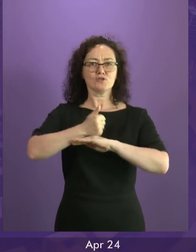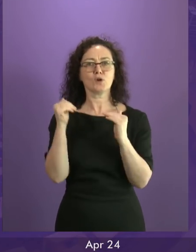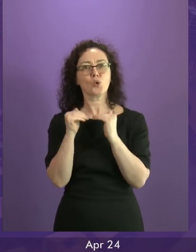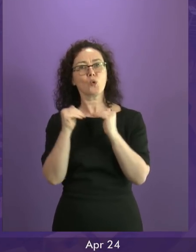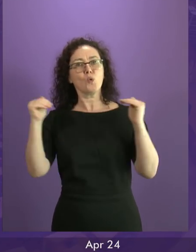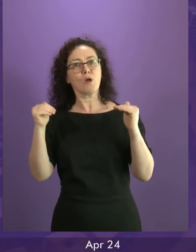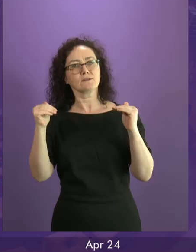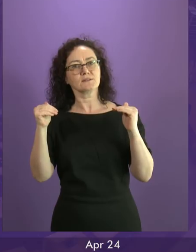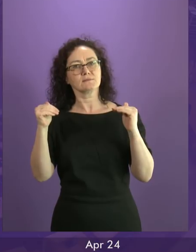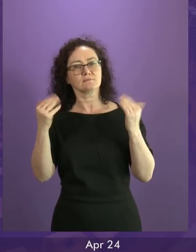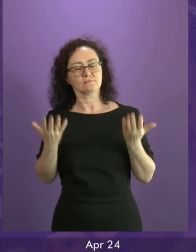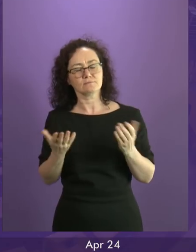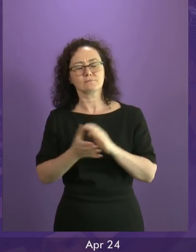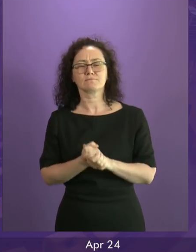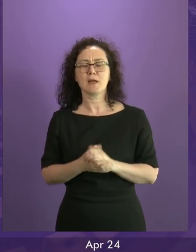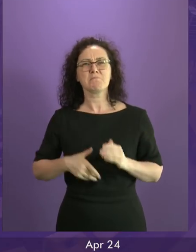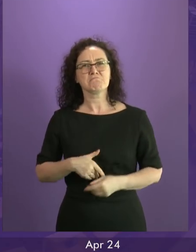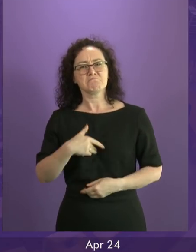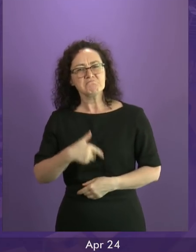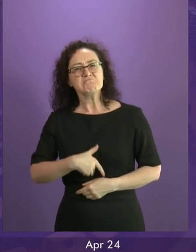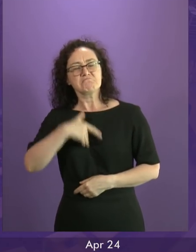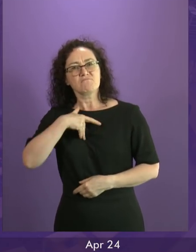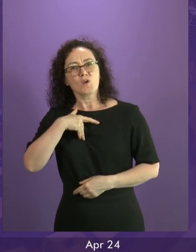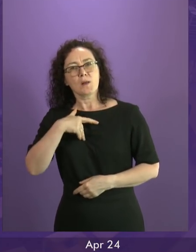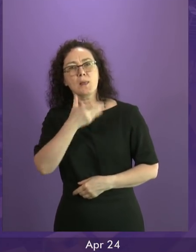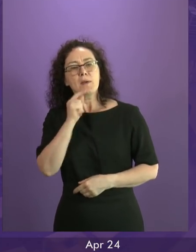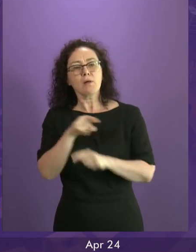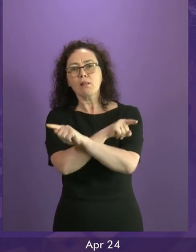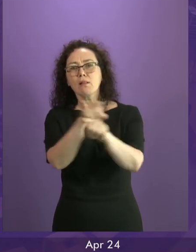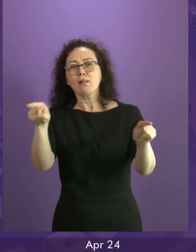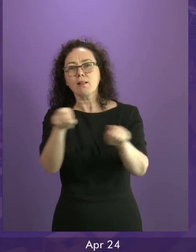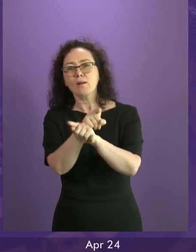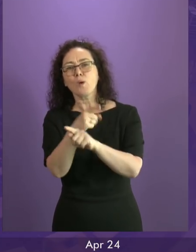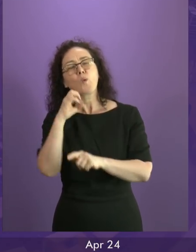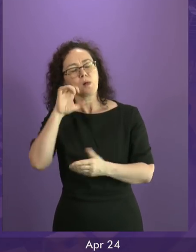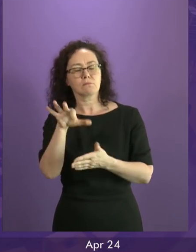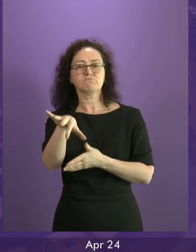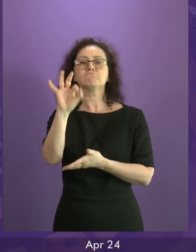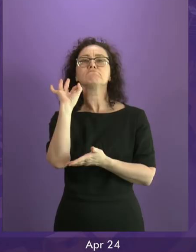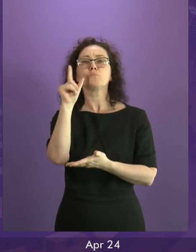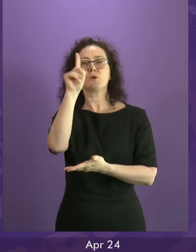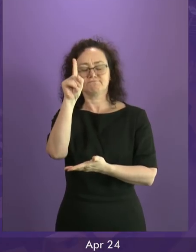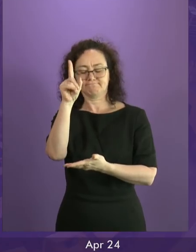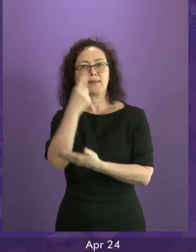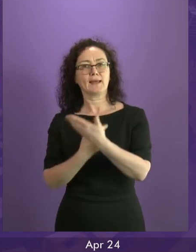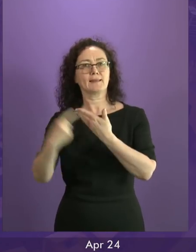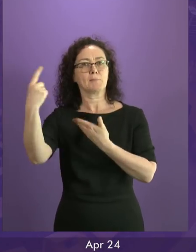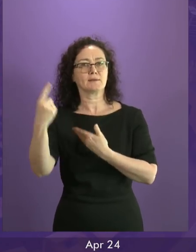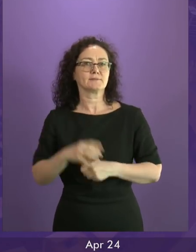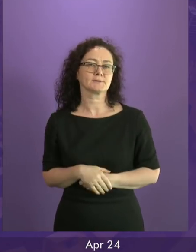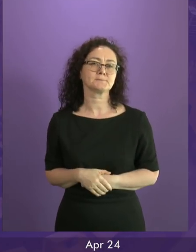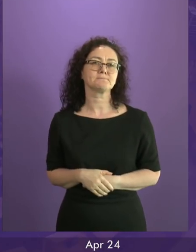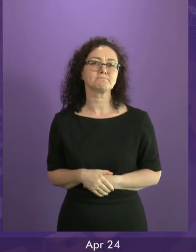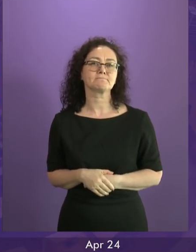prosperity on that basis as well? I think the people of Scotland, when given the choice, will choose the latter to become a normal independent country.